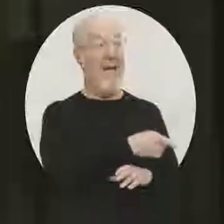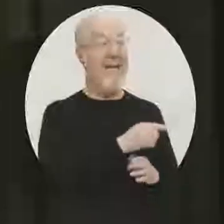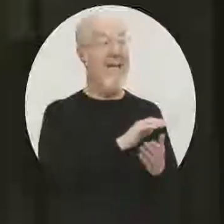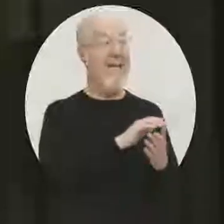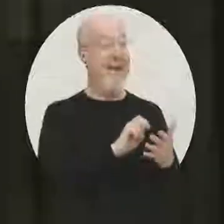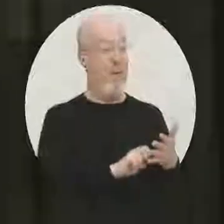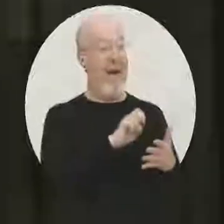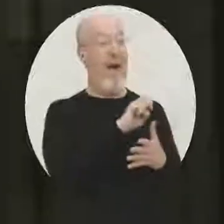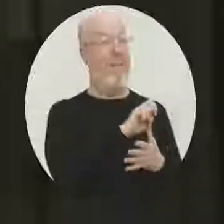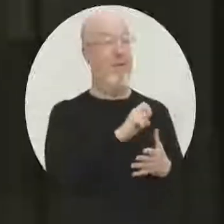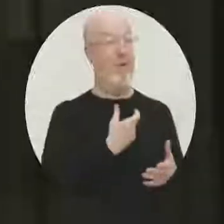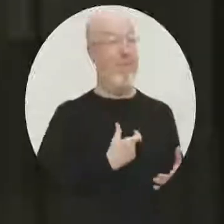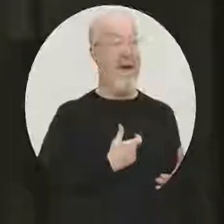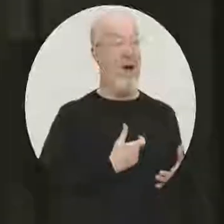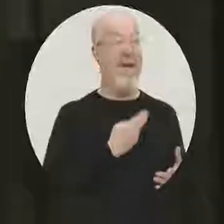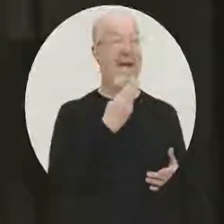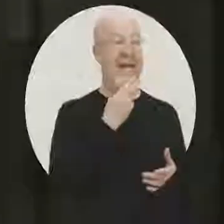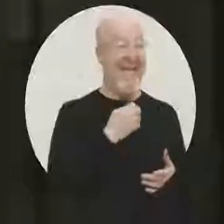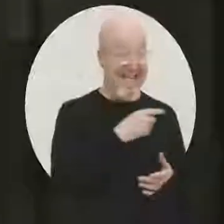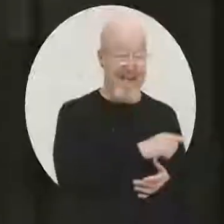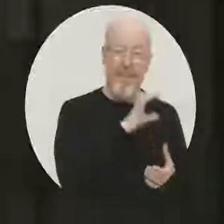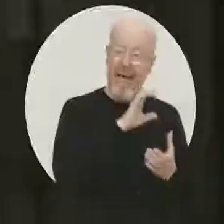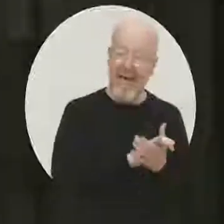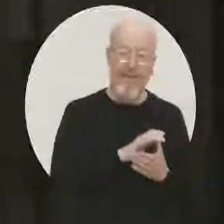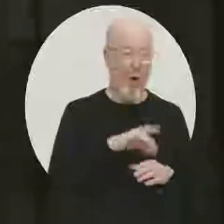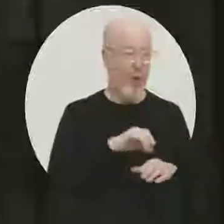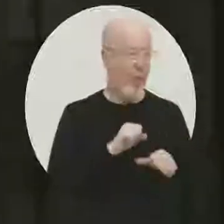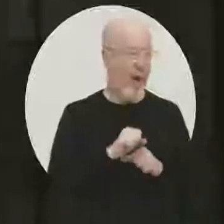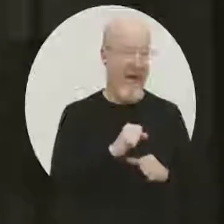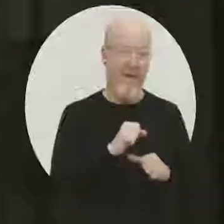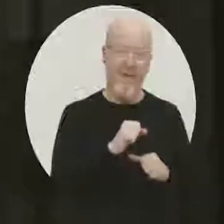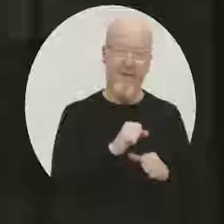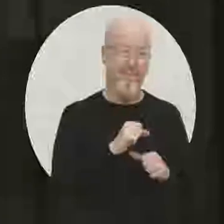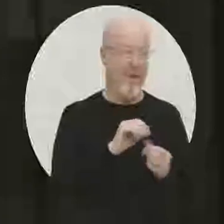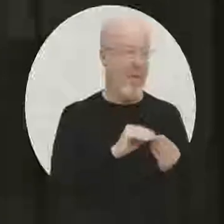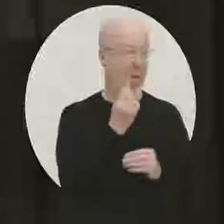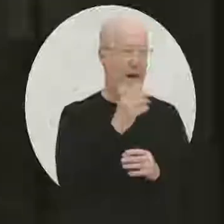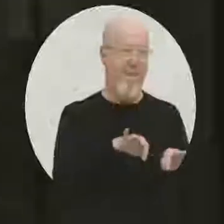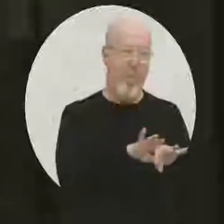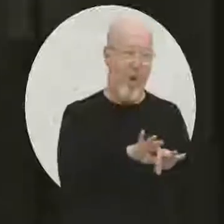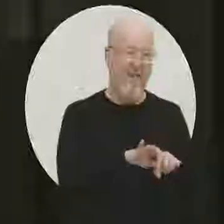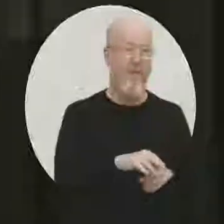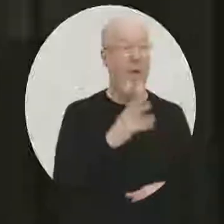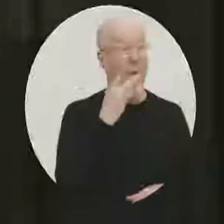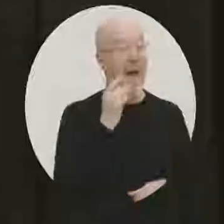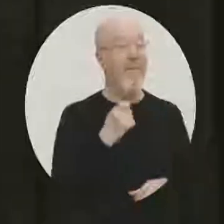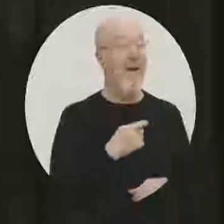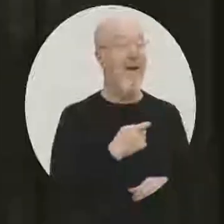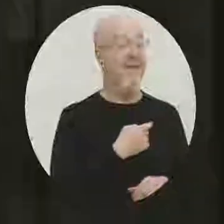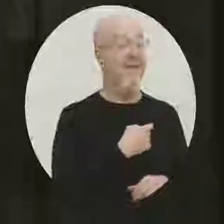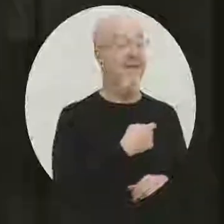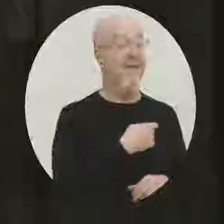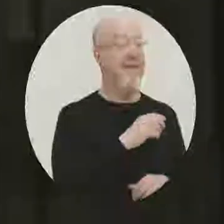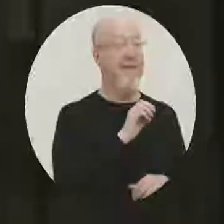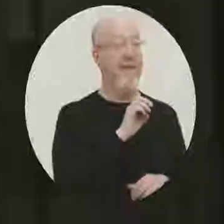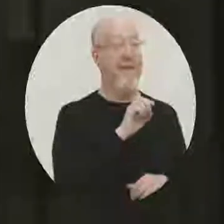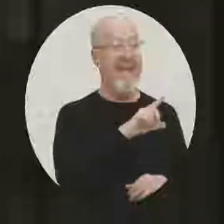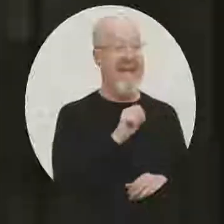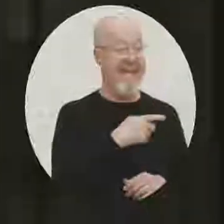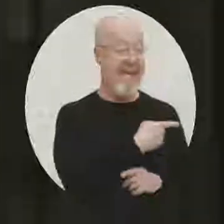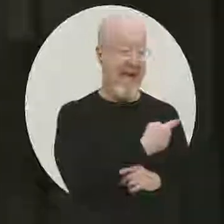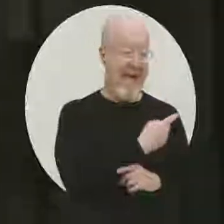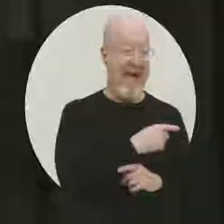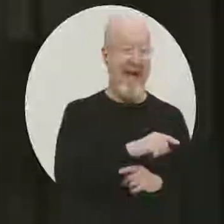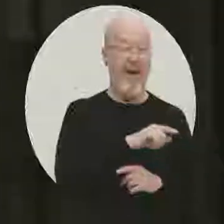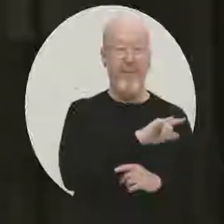was priority one. And why was that? Well, the truth is that Mayor Lee and I ended up going to New Orleans post-Katrina